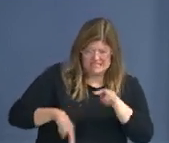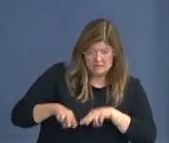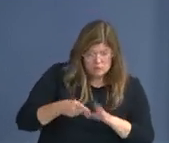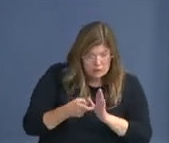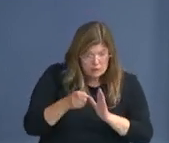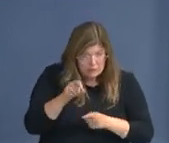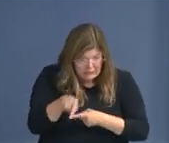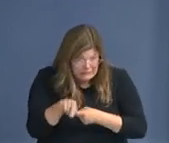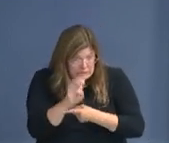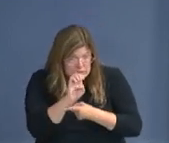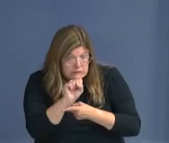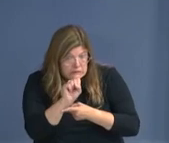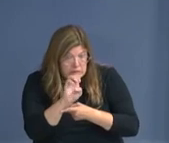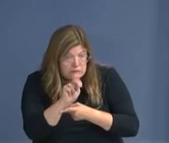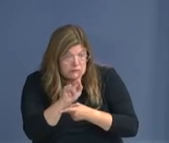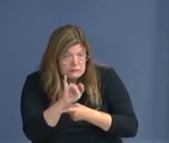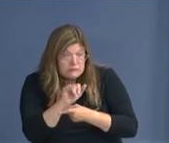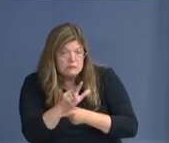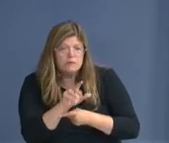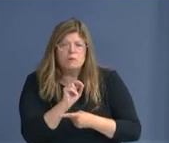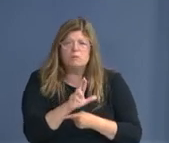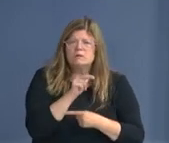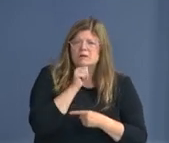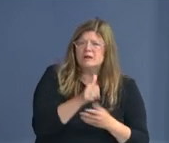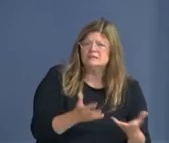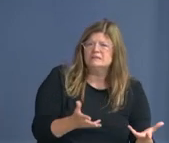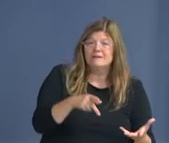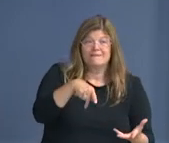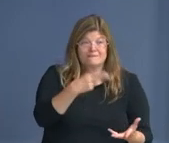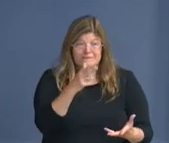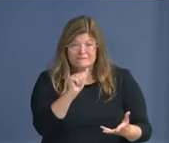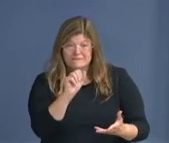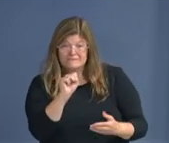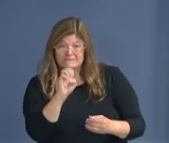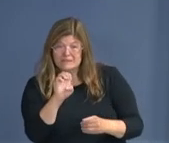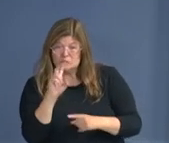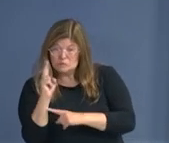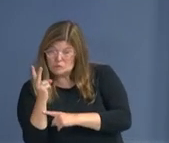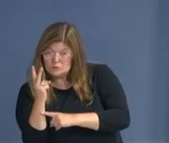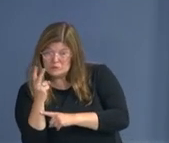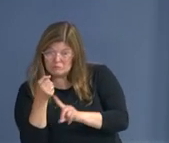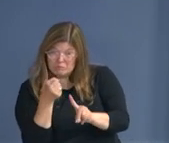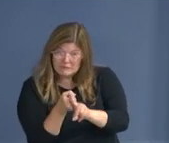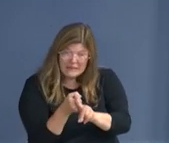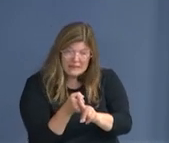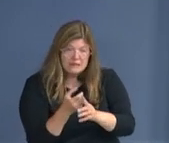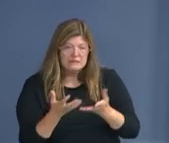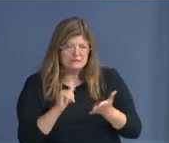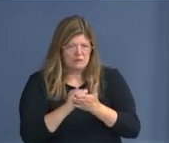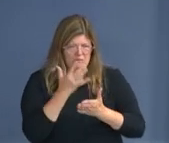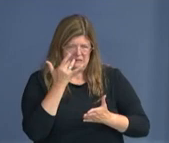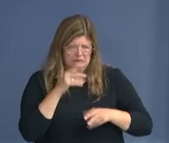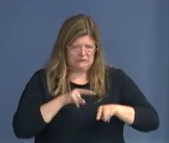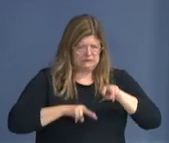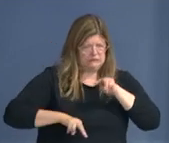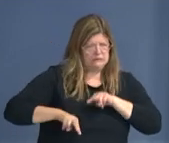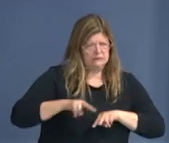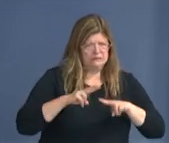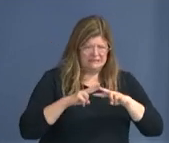move through the phases. And so that was one check that the agency had. So I think that we're going to